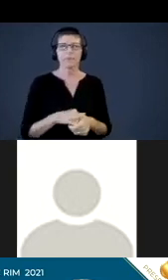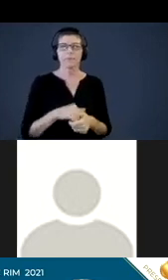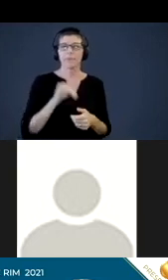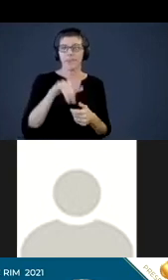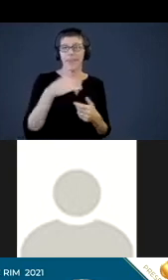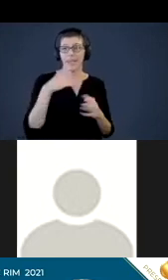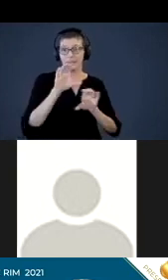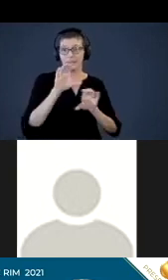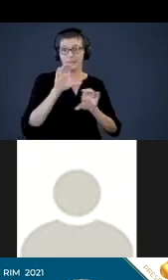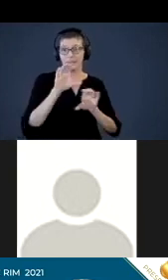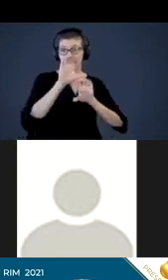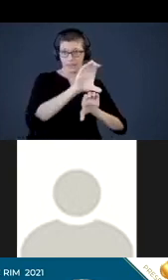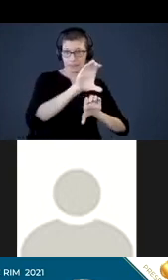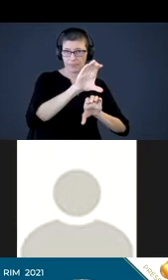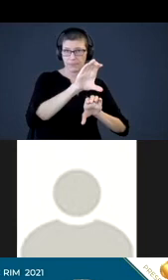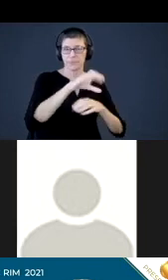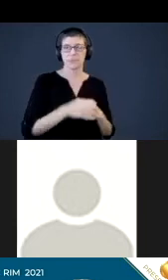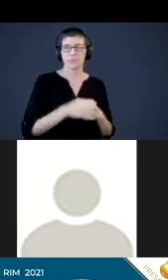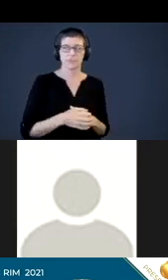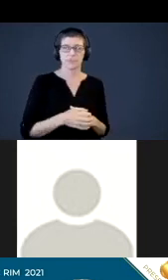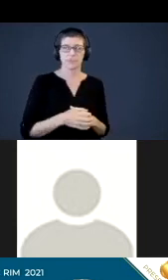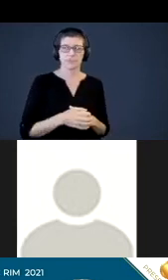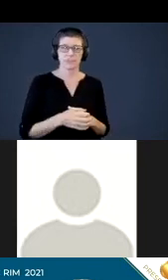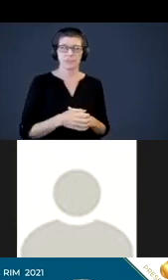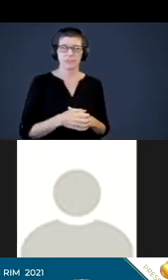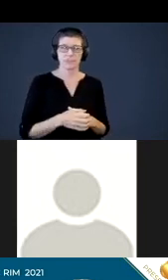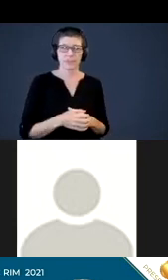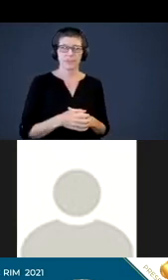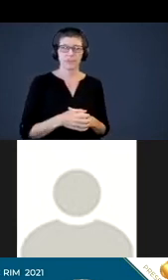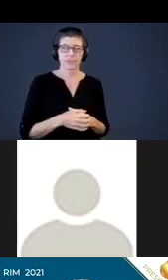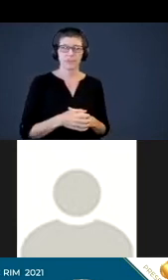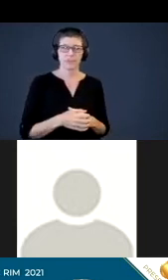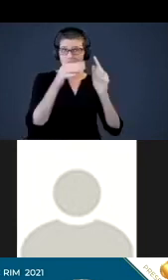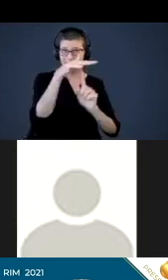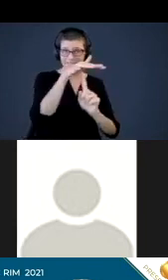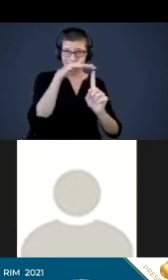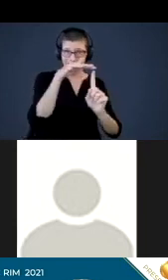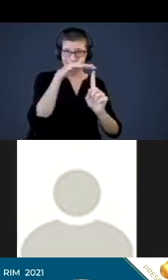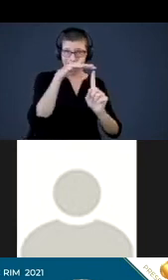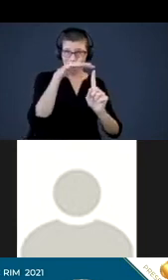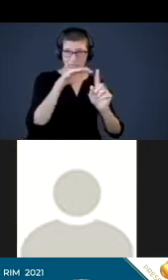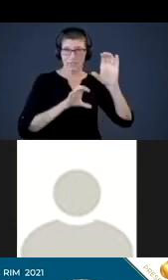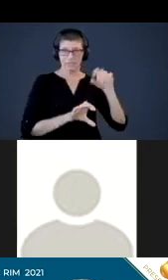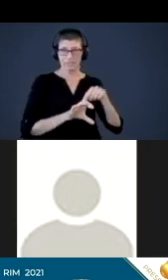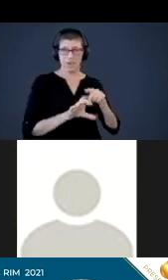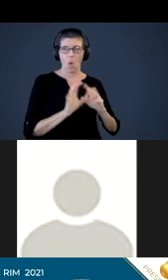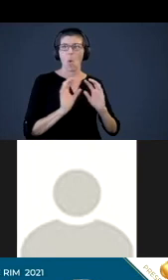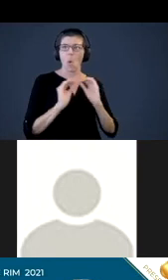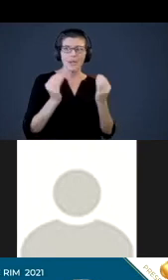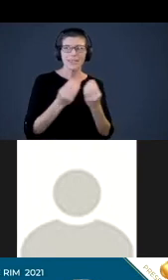divided into two areas. What the first area is the process conditions and the second organizational conditions.